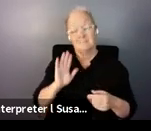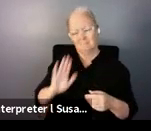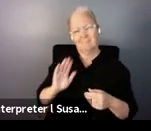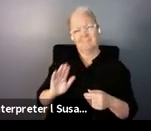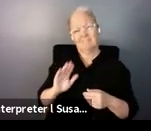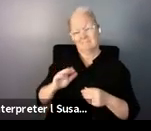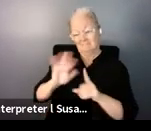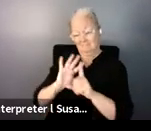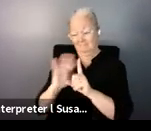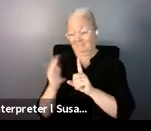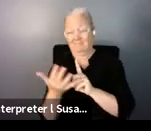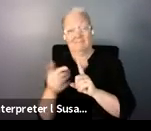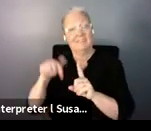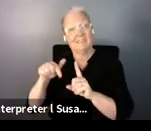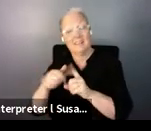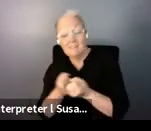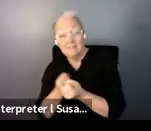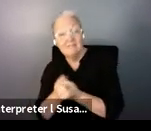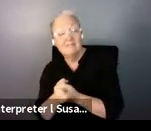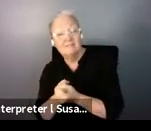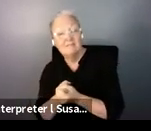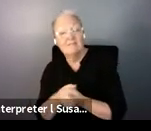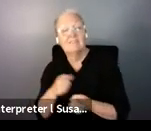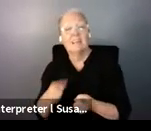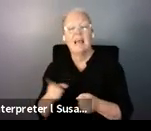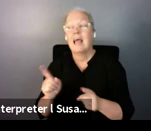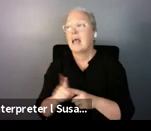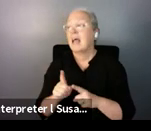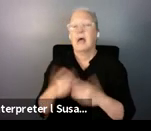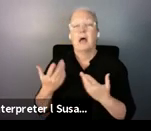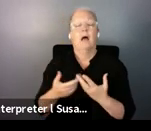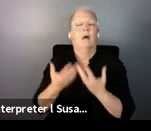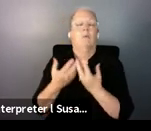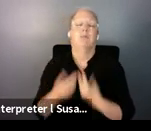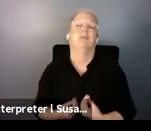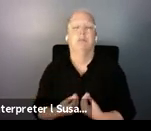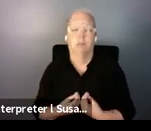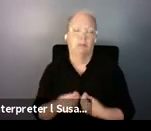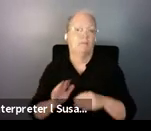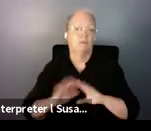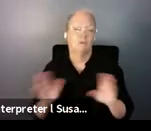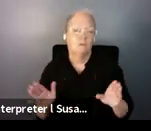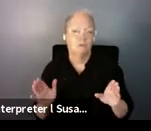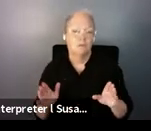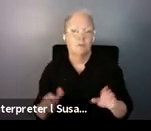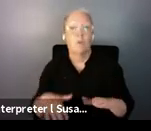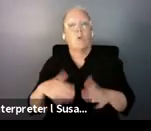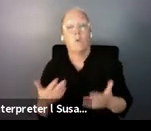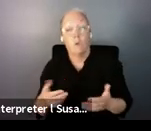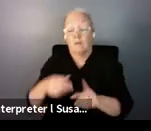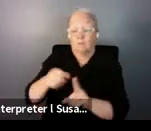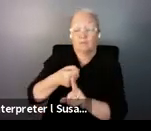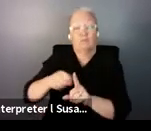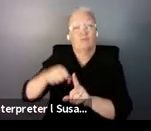which can lead to neglect and abuse of persons with disabilities. An increased risk of institutionalization and